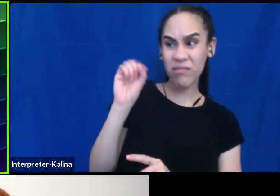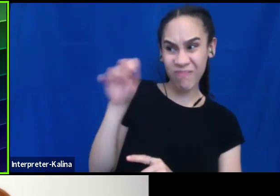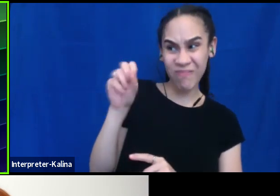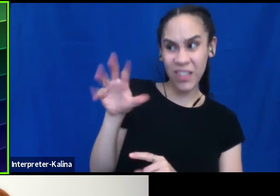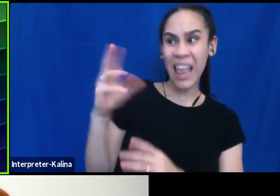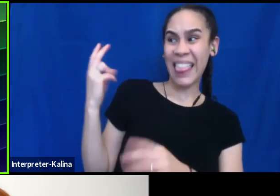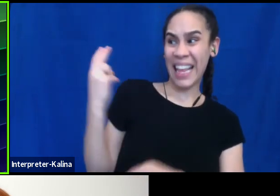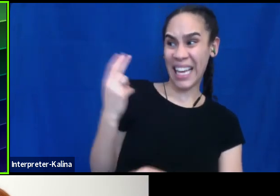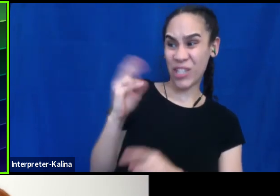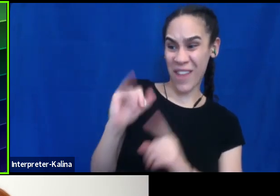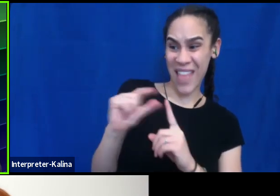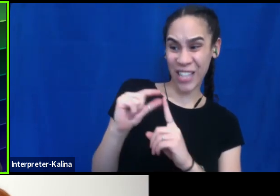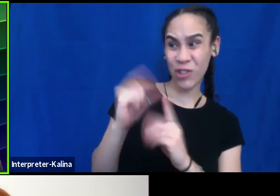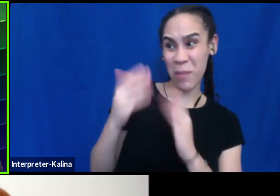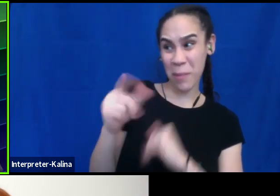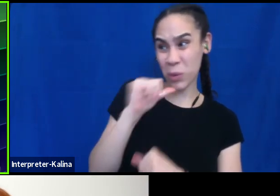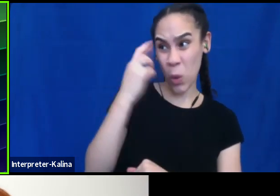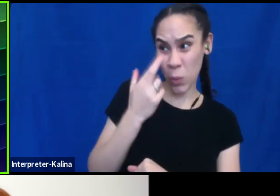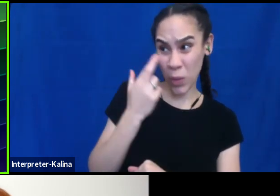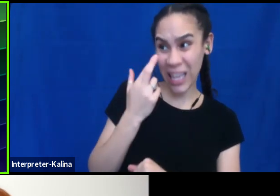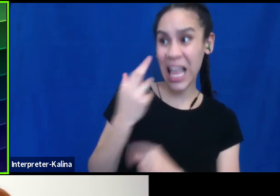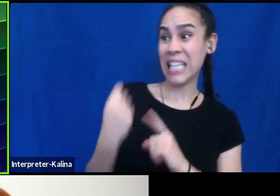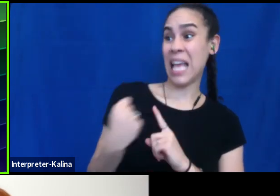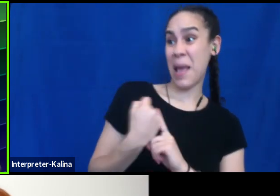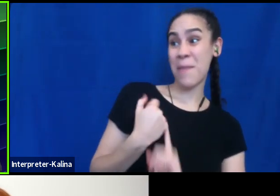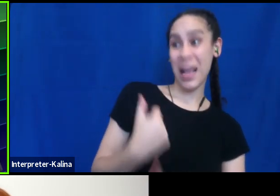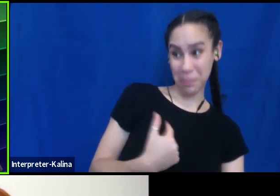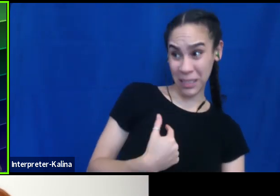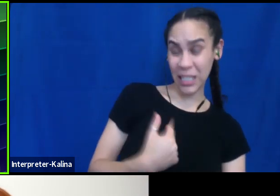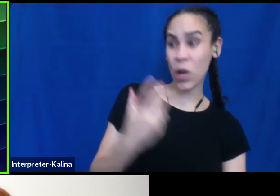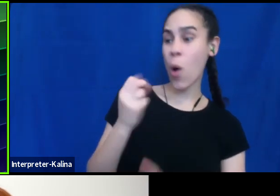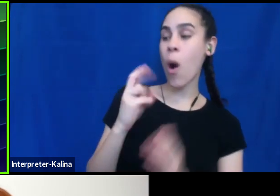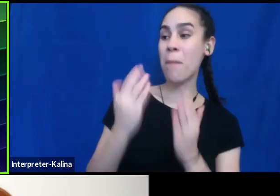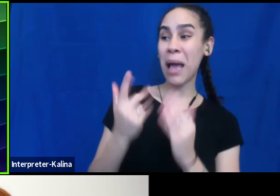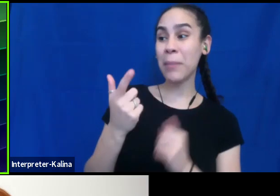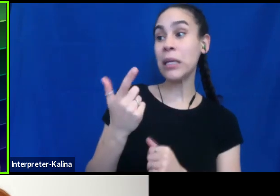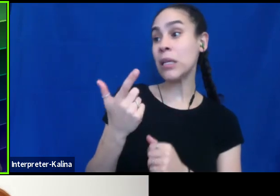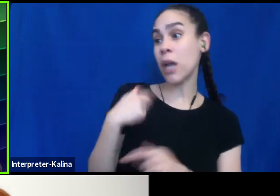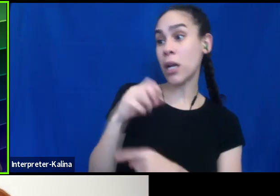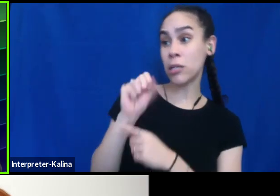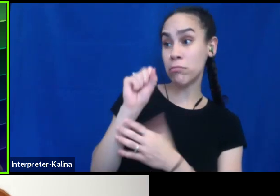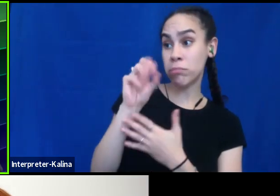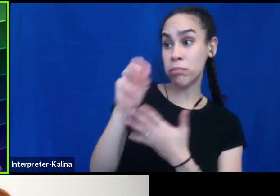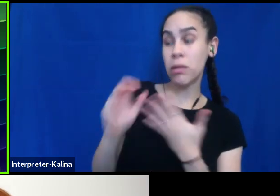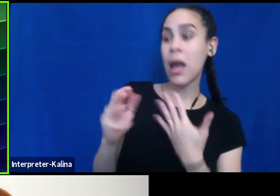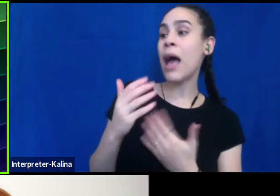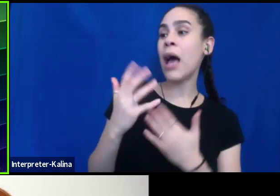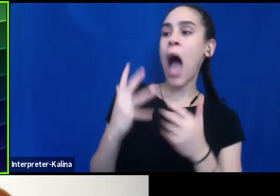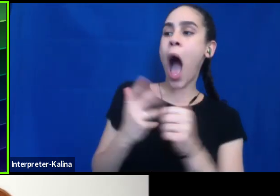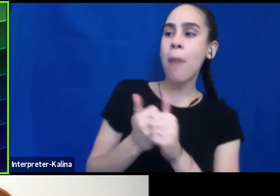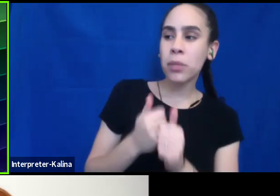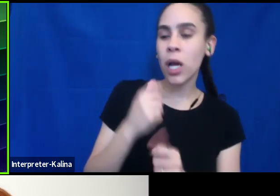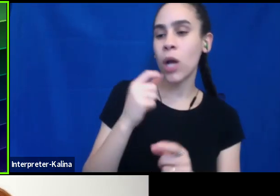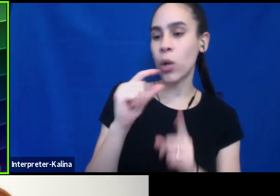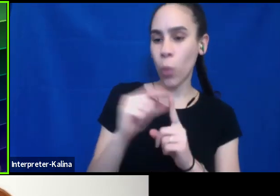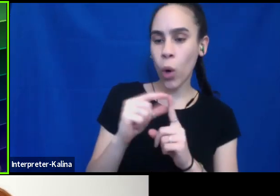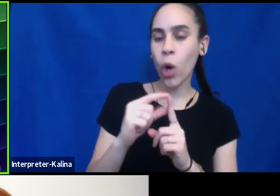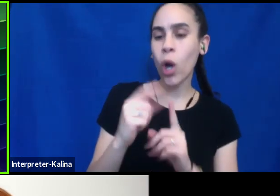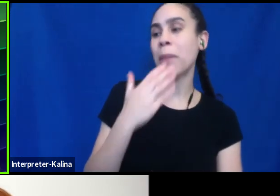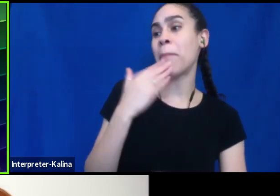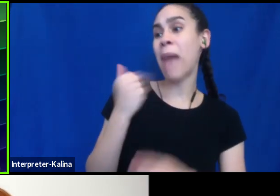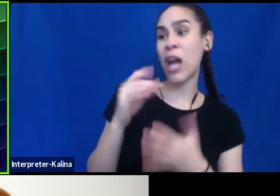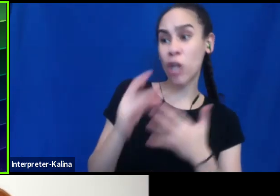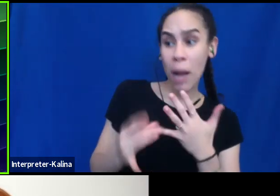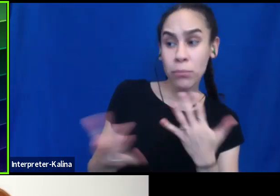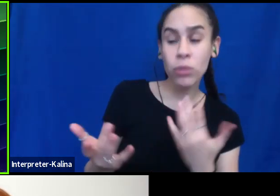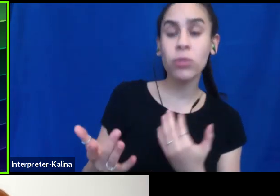um, but here's the impact it has on me. And maybe here's a better choice. Uh, here's a more updated word. Here's a, here's a more, a better choice.